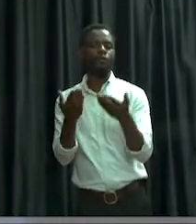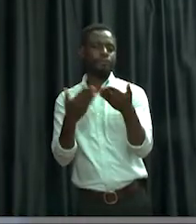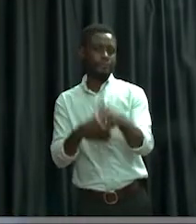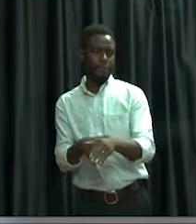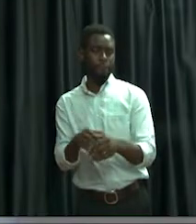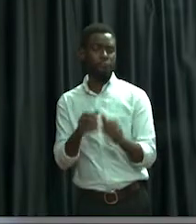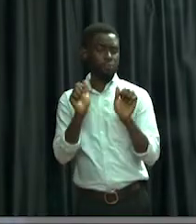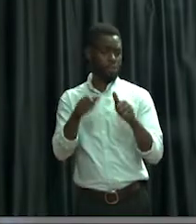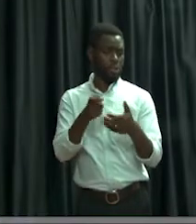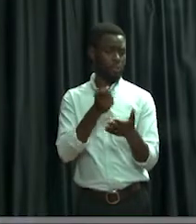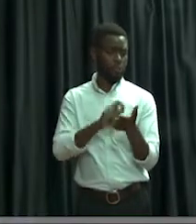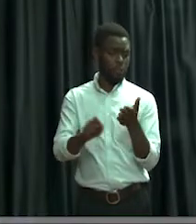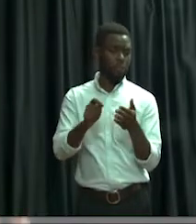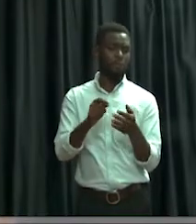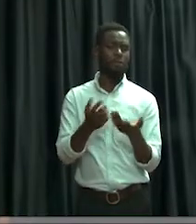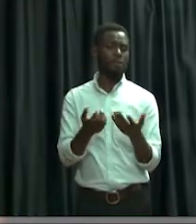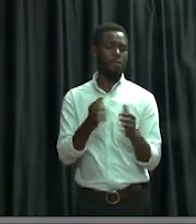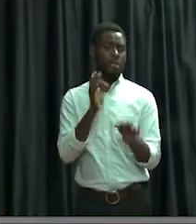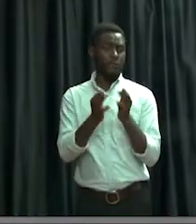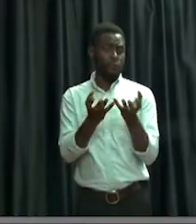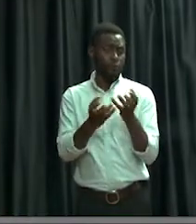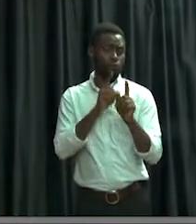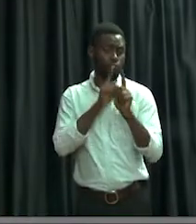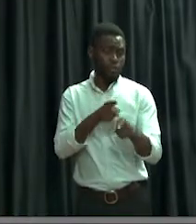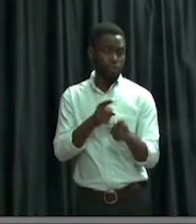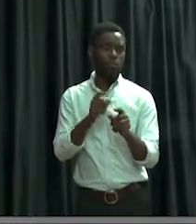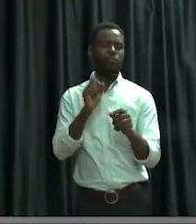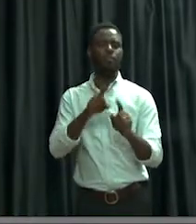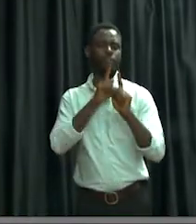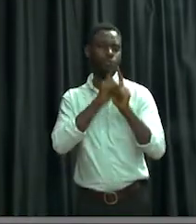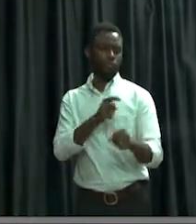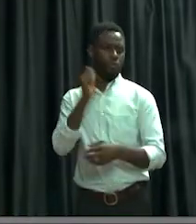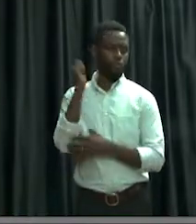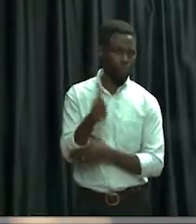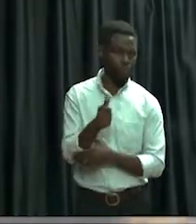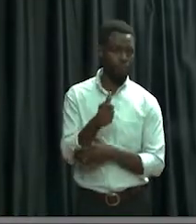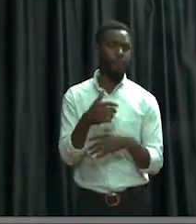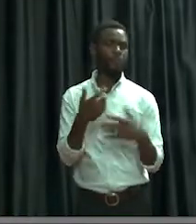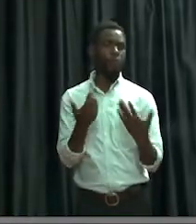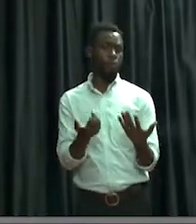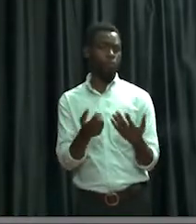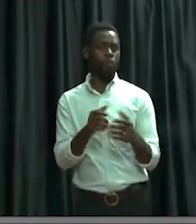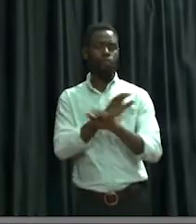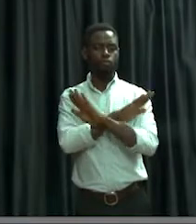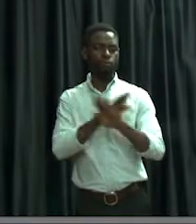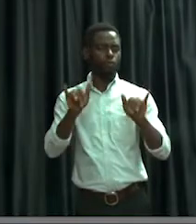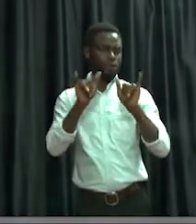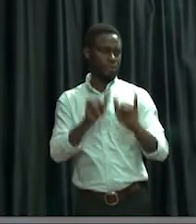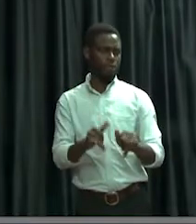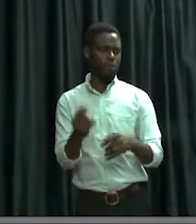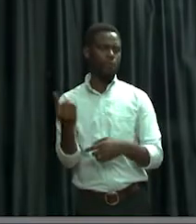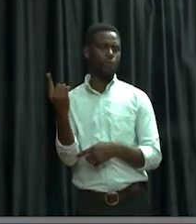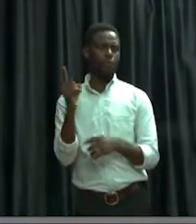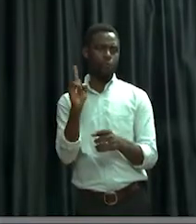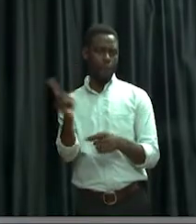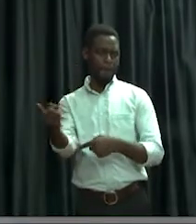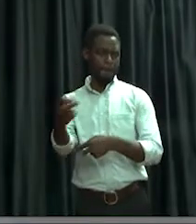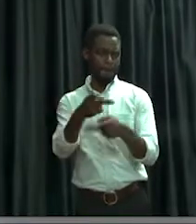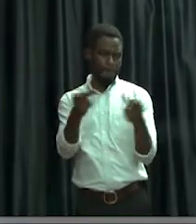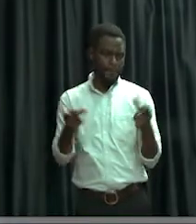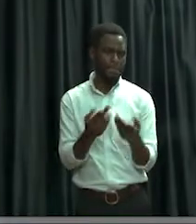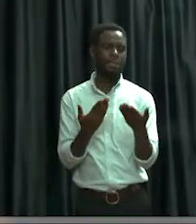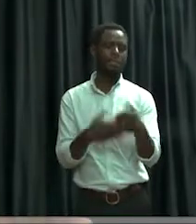You may write that if you want to respond, respond quickly. Or you may write, don't sit down at one place and die.